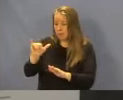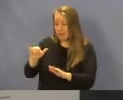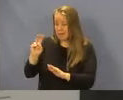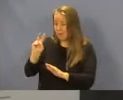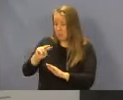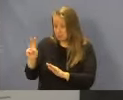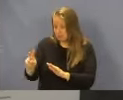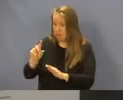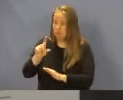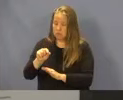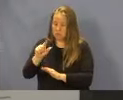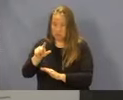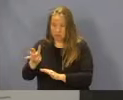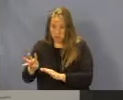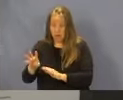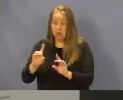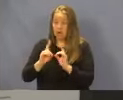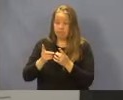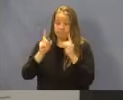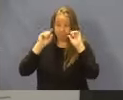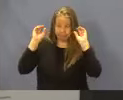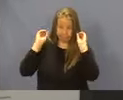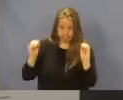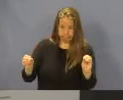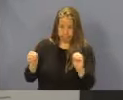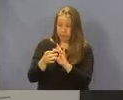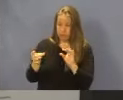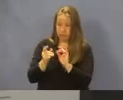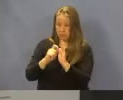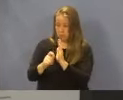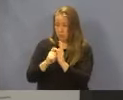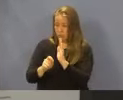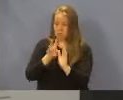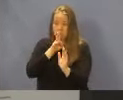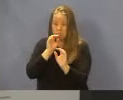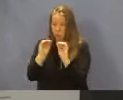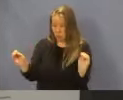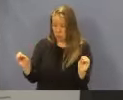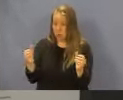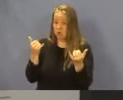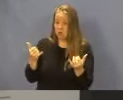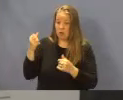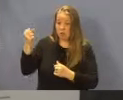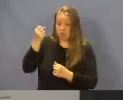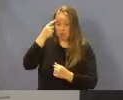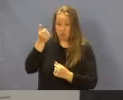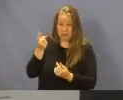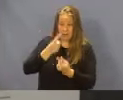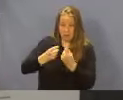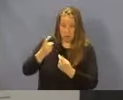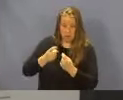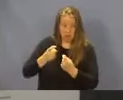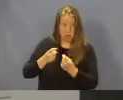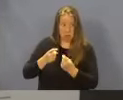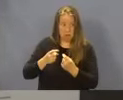2024. The department did not receive any public or written comments. At this time, I'll pause for any questions and